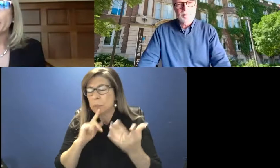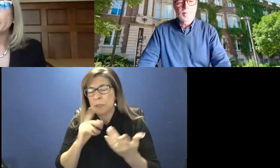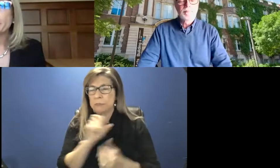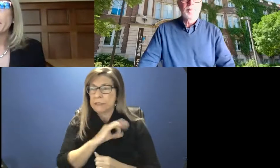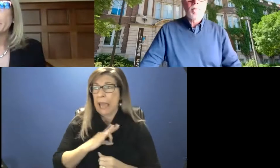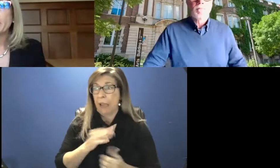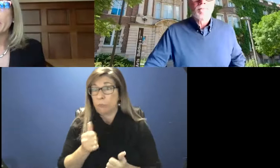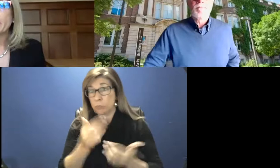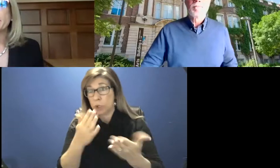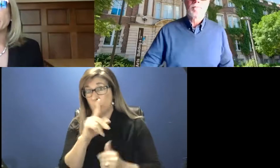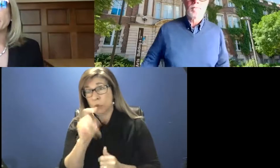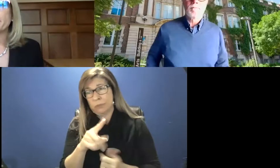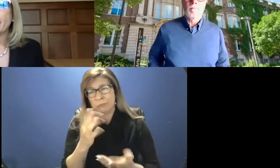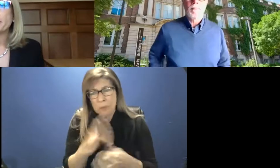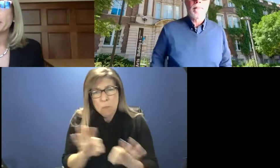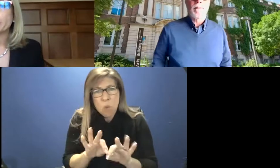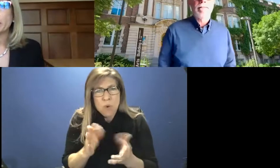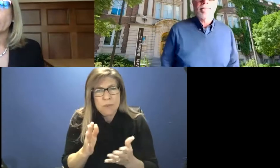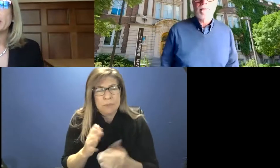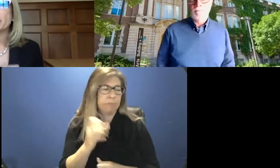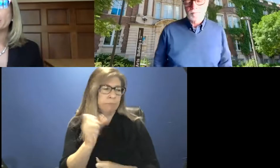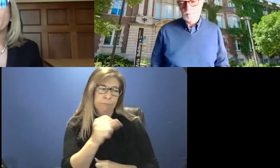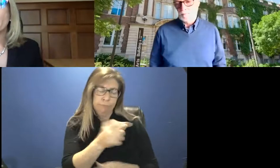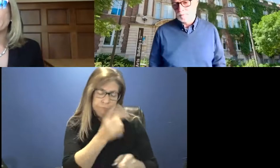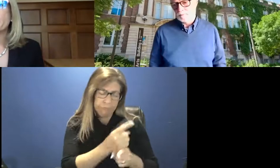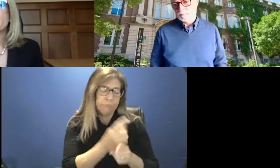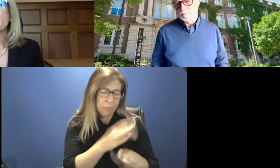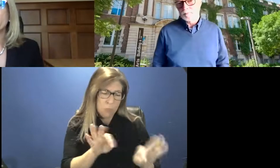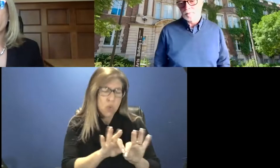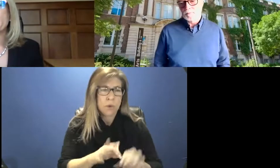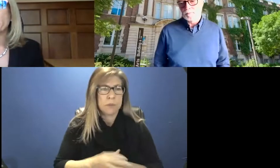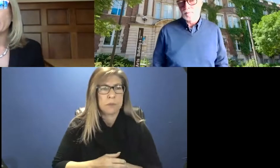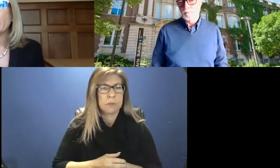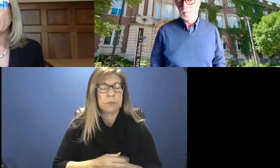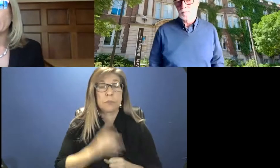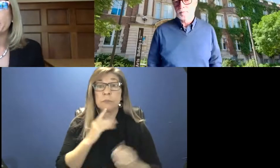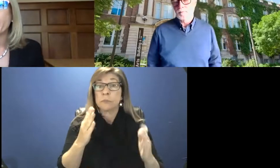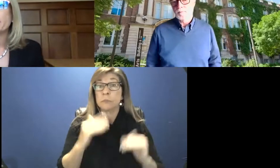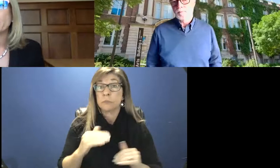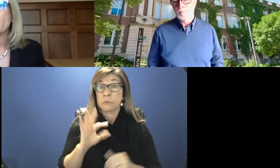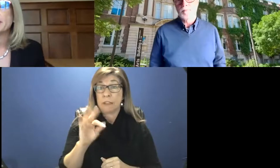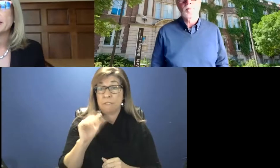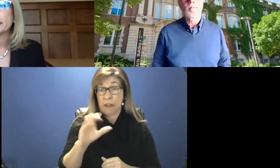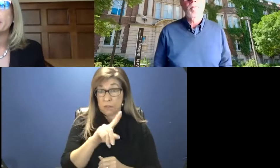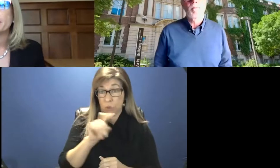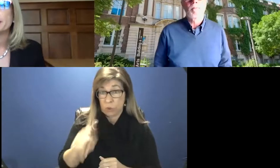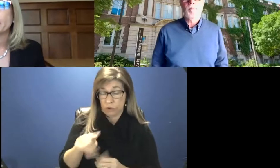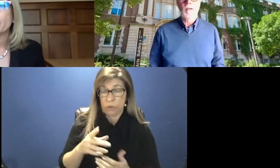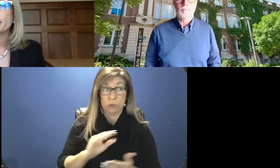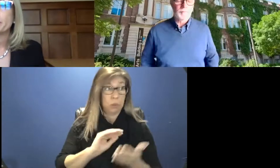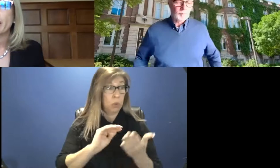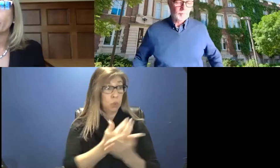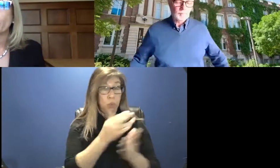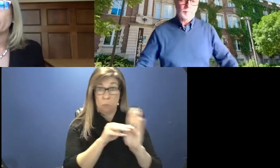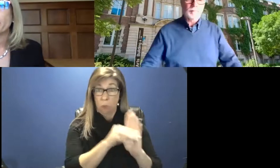Uh, so the next question, as I said, is a faculty related question. Uh, does the new model make faculty council obsolete? Is there a